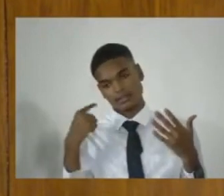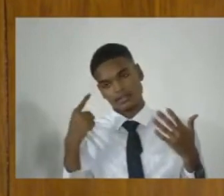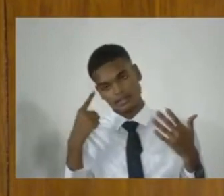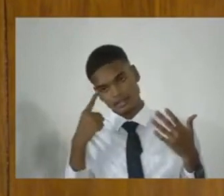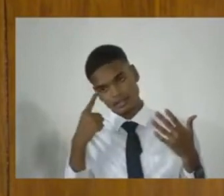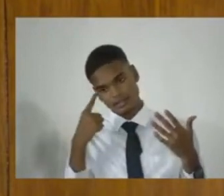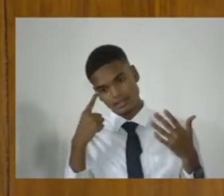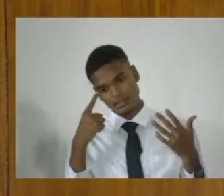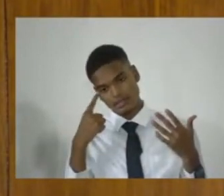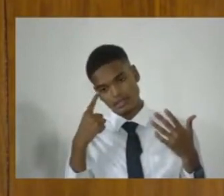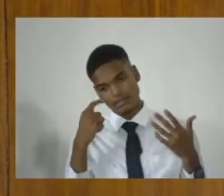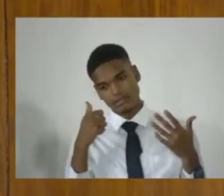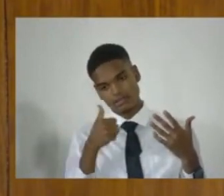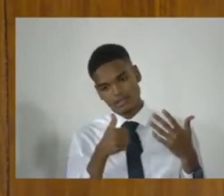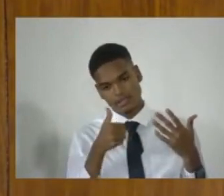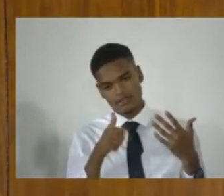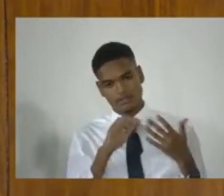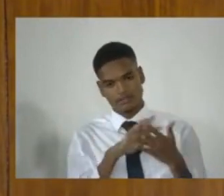the seventh schedule.